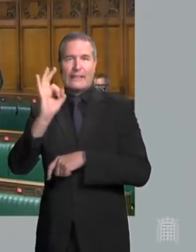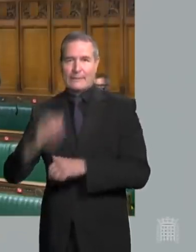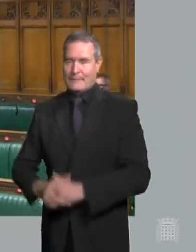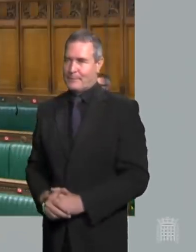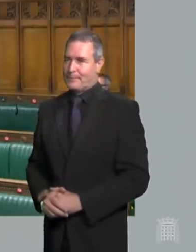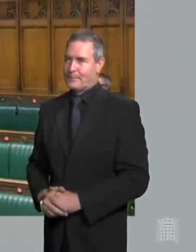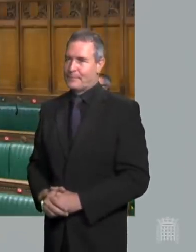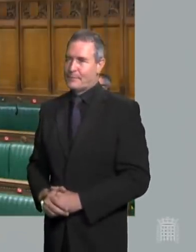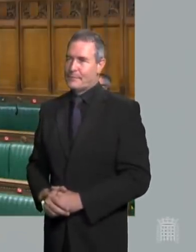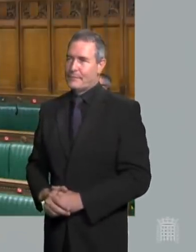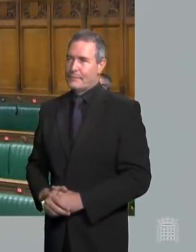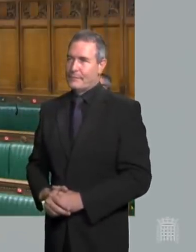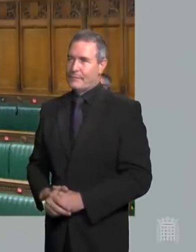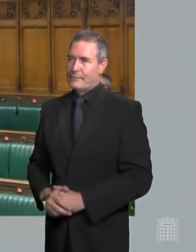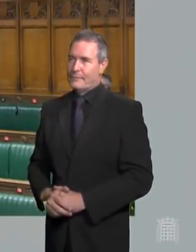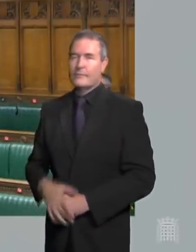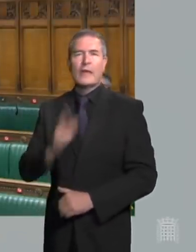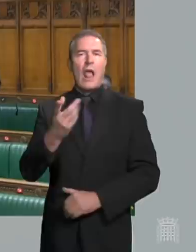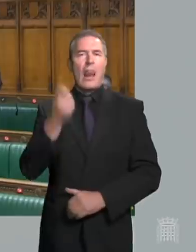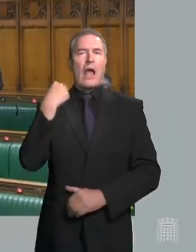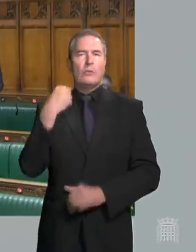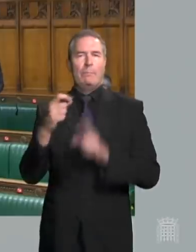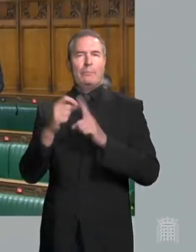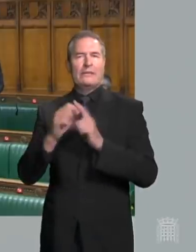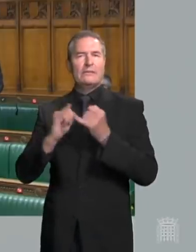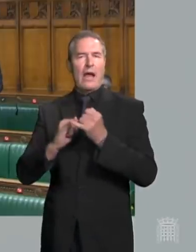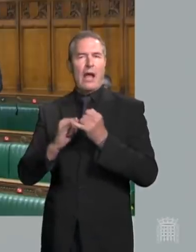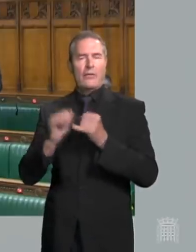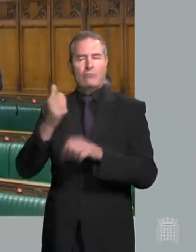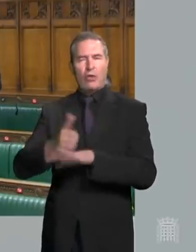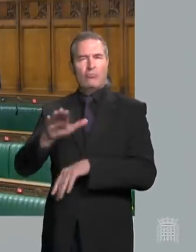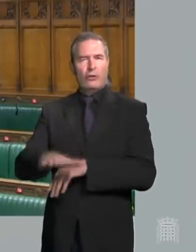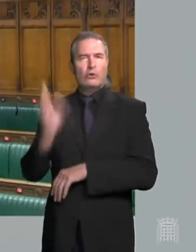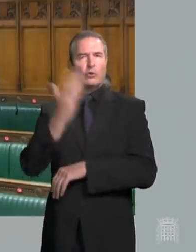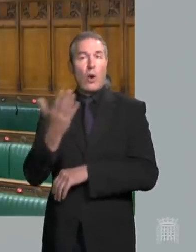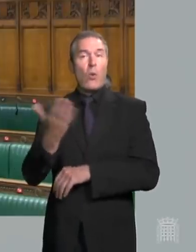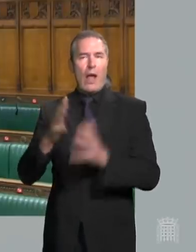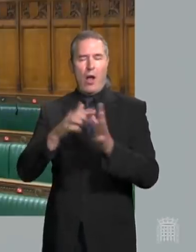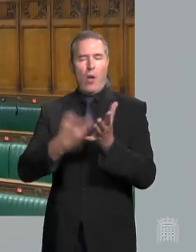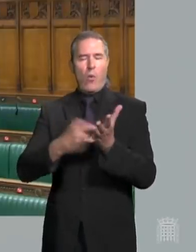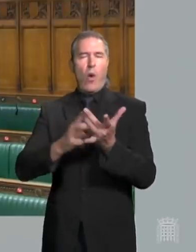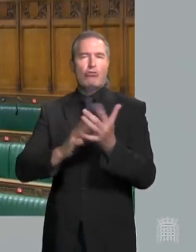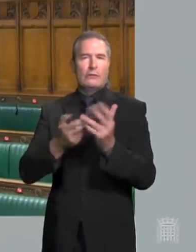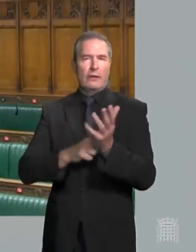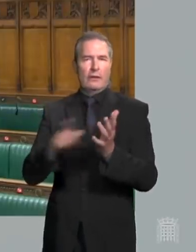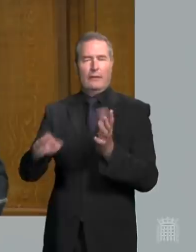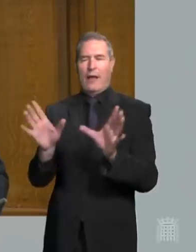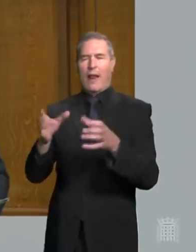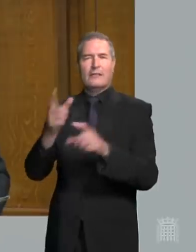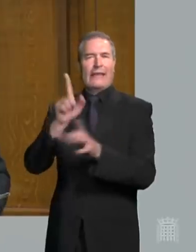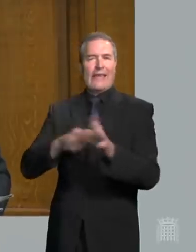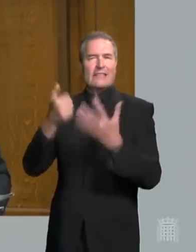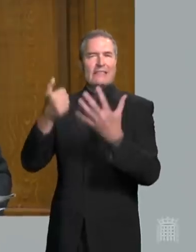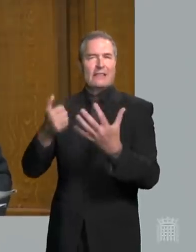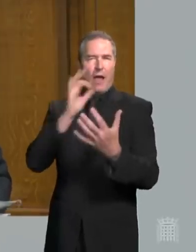Thank you, Mr Speaker. Last week, I visited Penketh South Primary School in Warrington to talk to Year 6 children about how